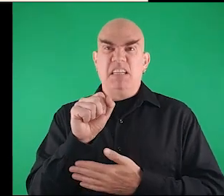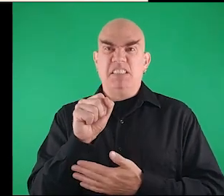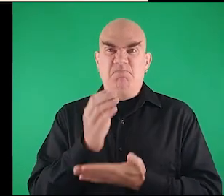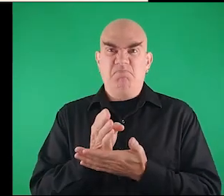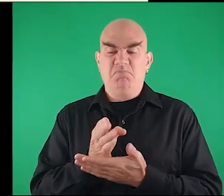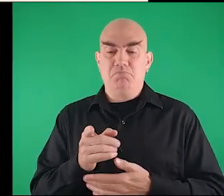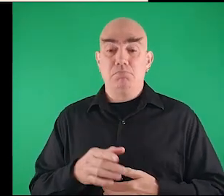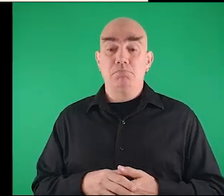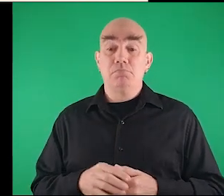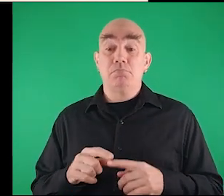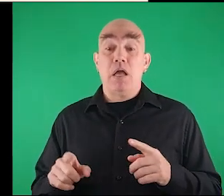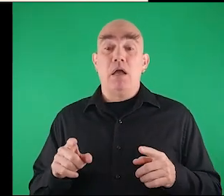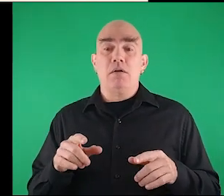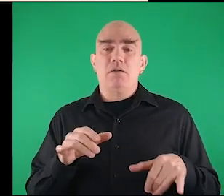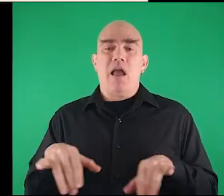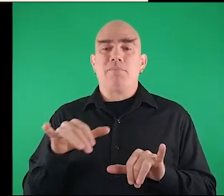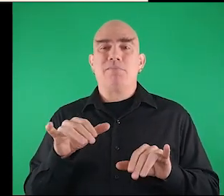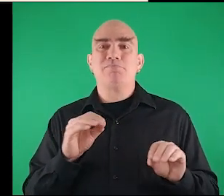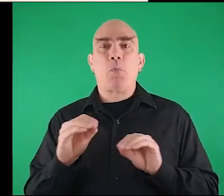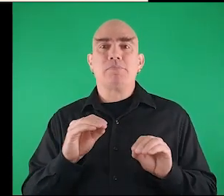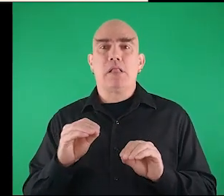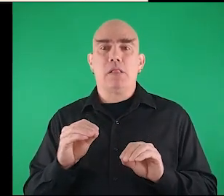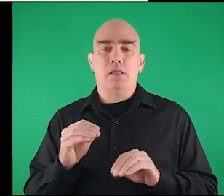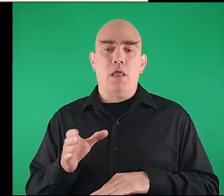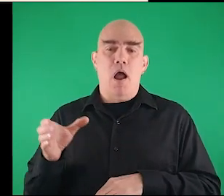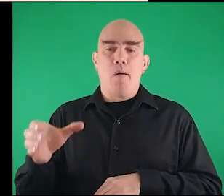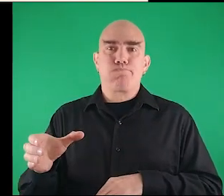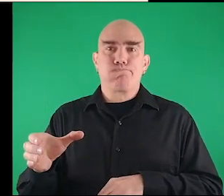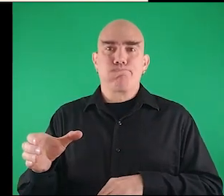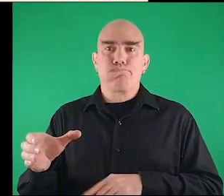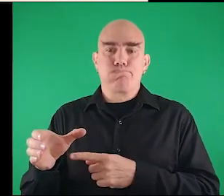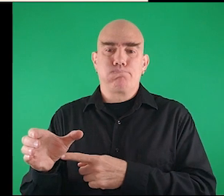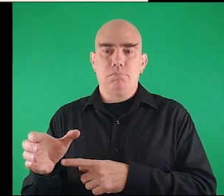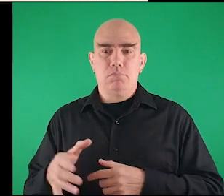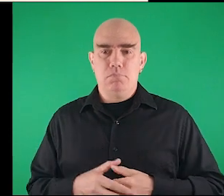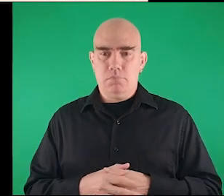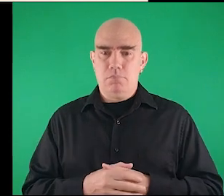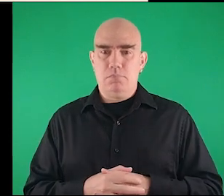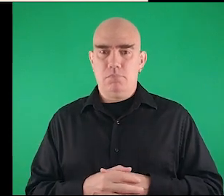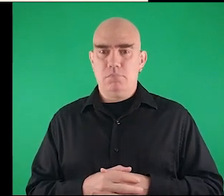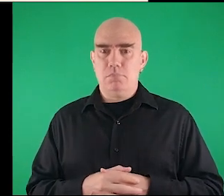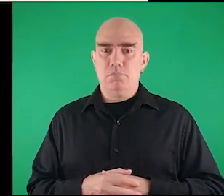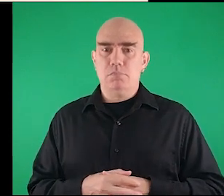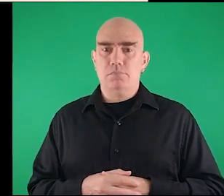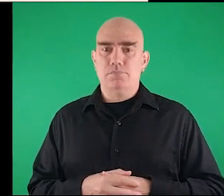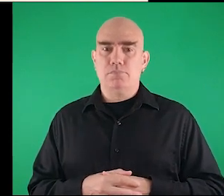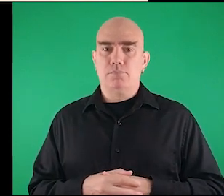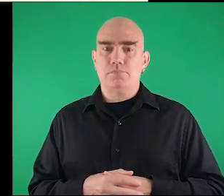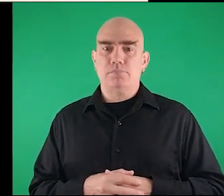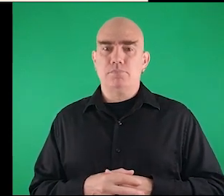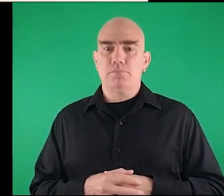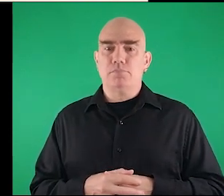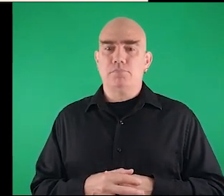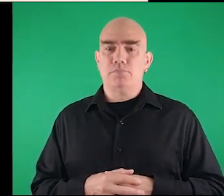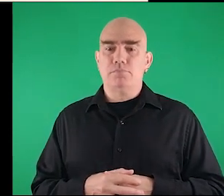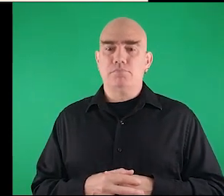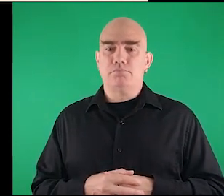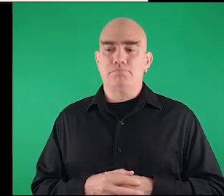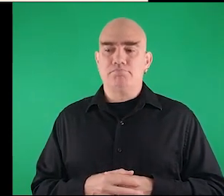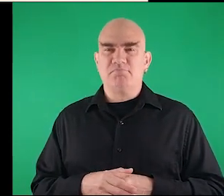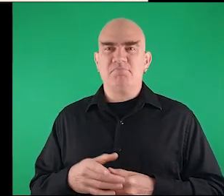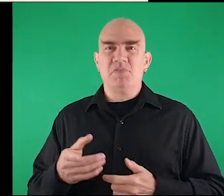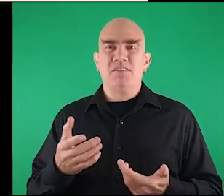stop bus but it's like a very common mobility